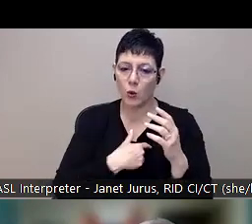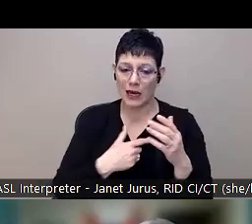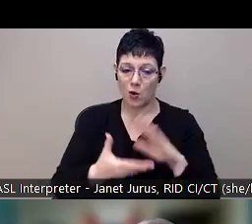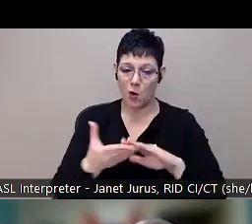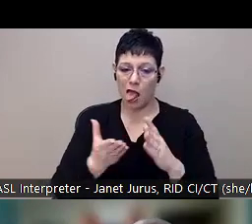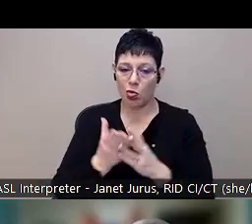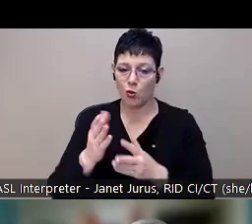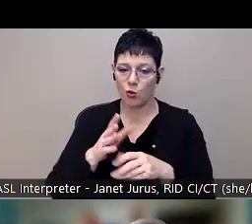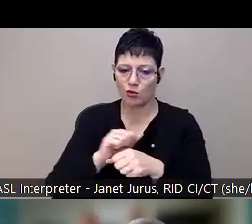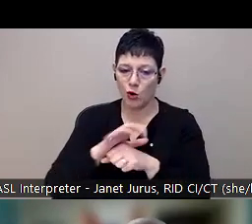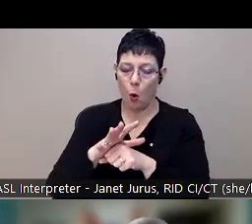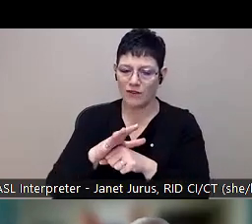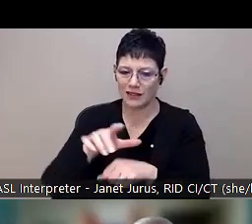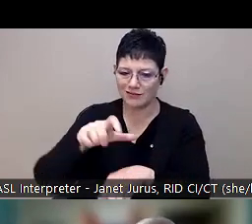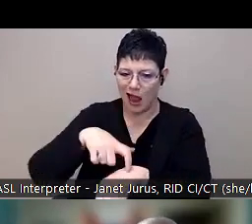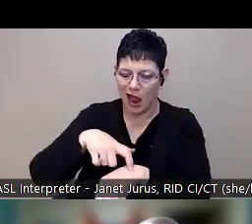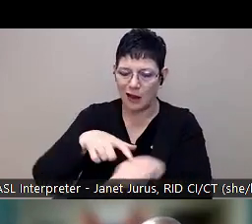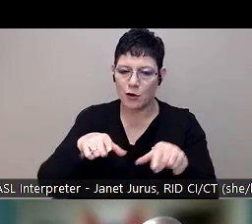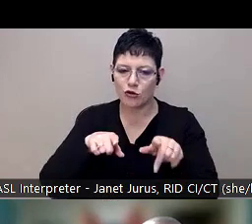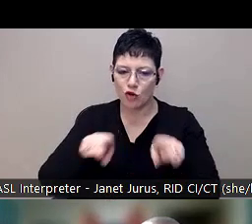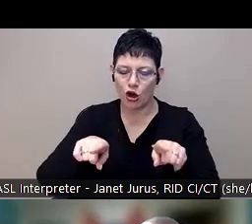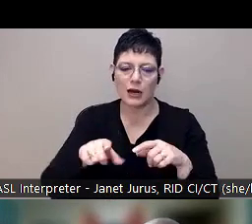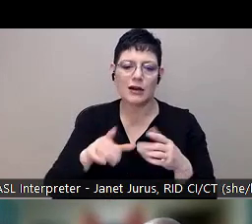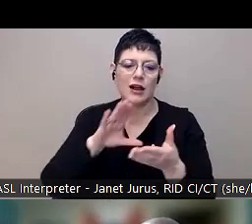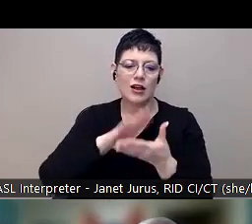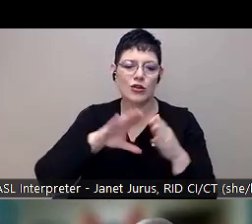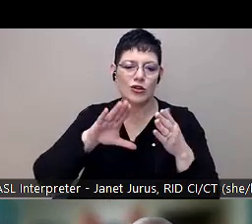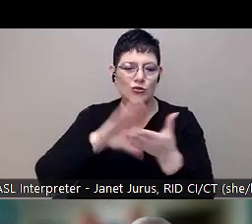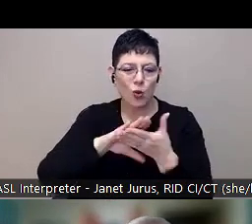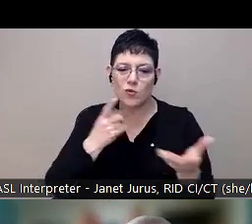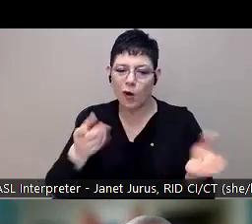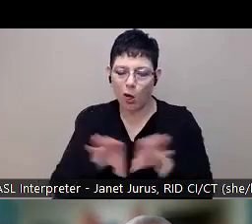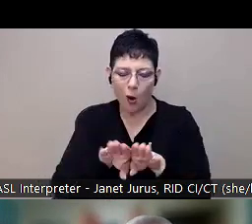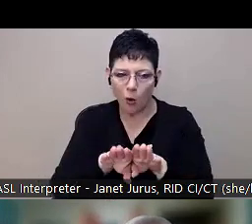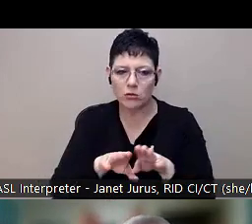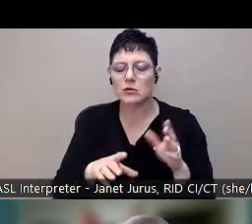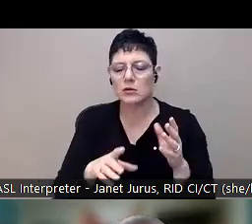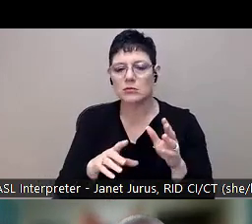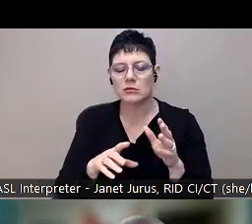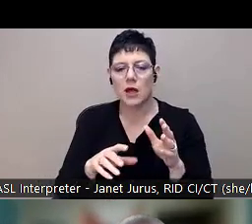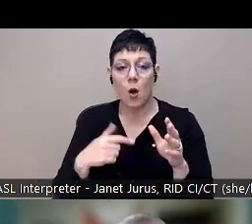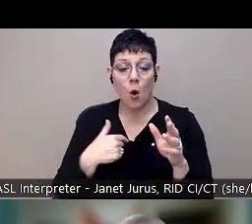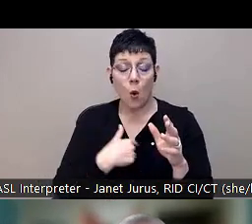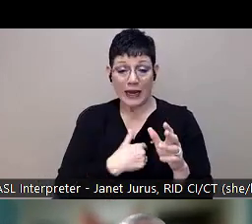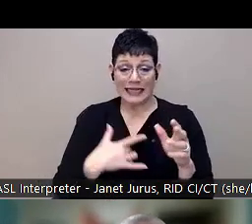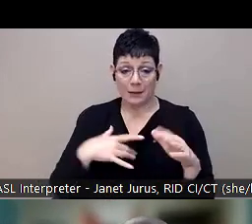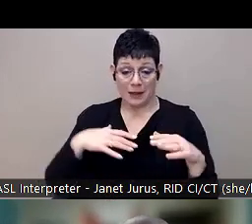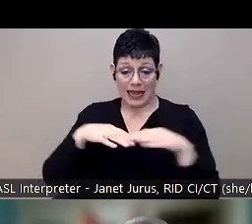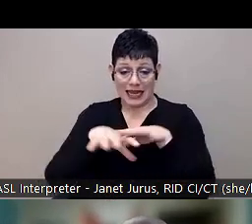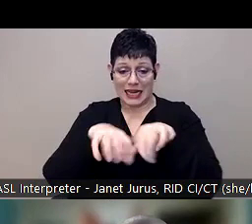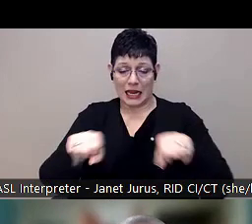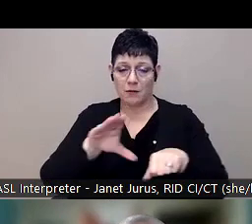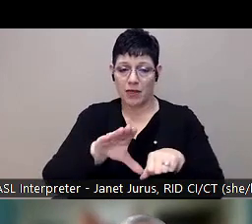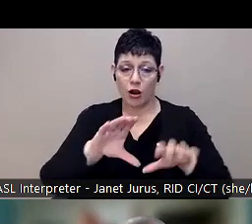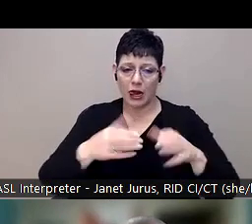schools were inviting guests back in, uh, most often with the pathways program, we go in and we take over their science